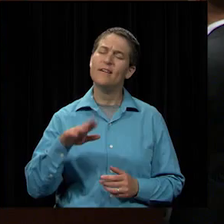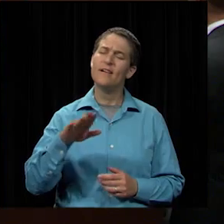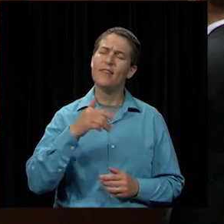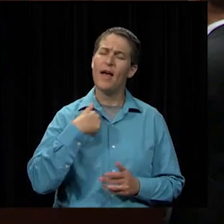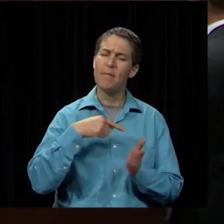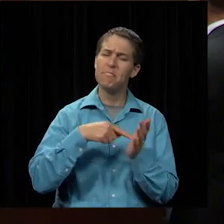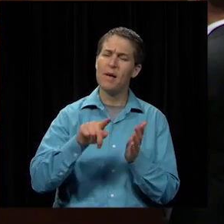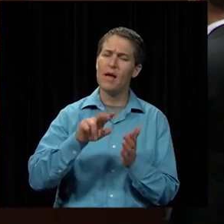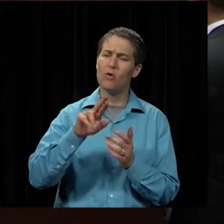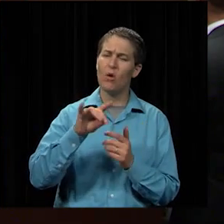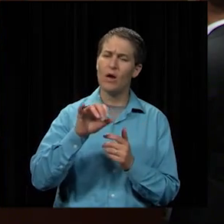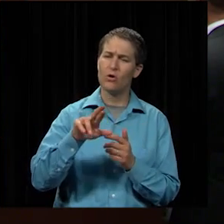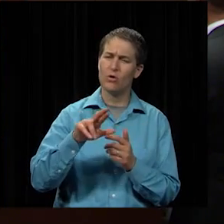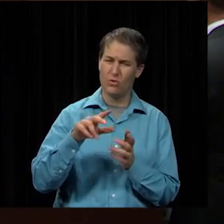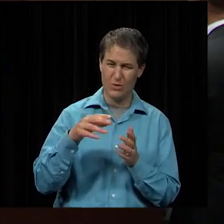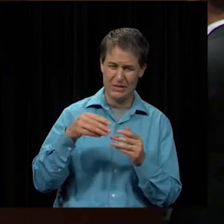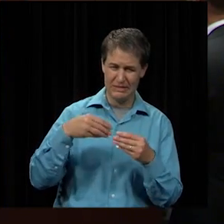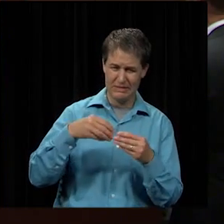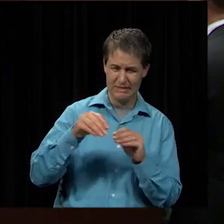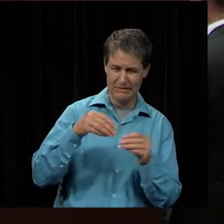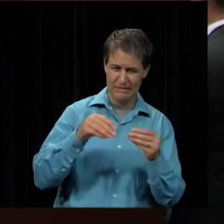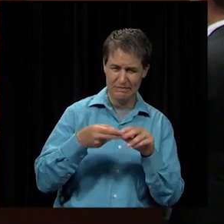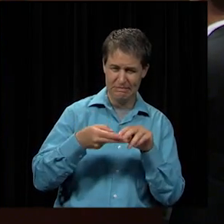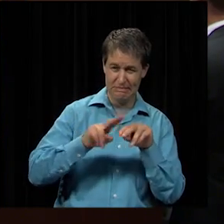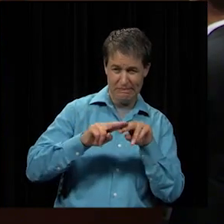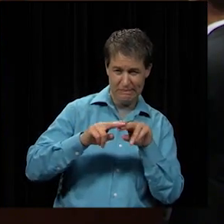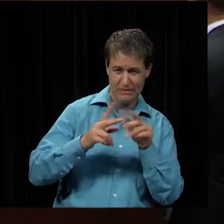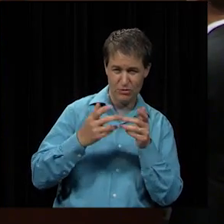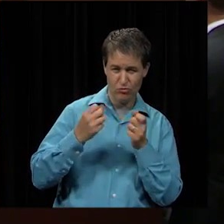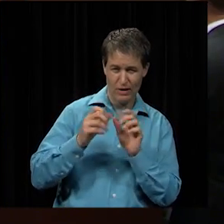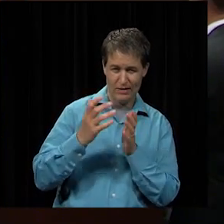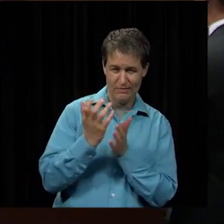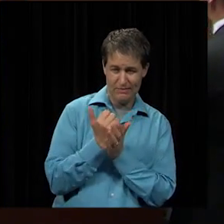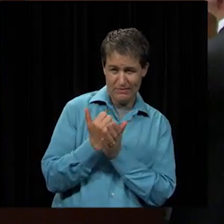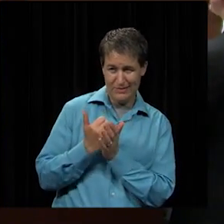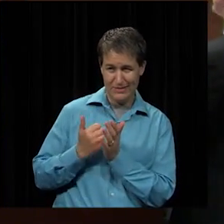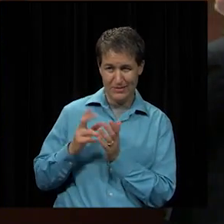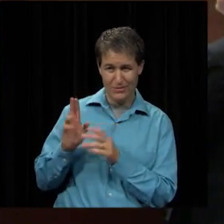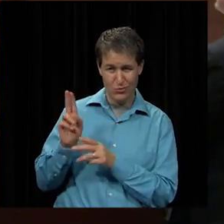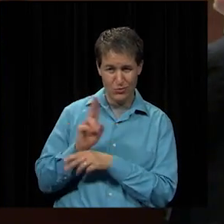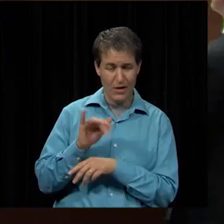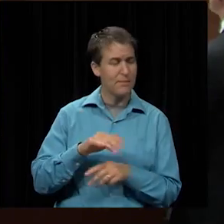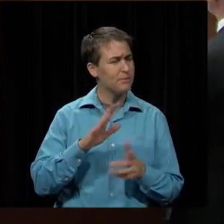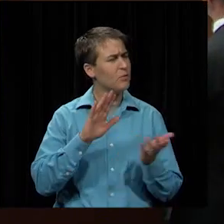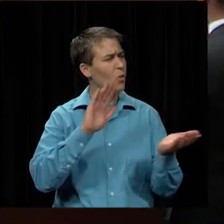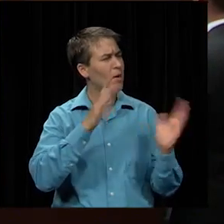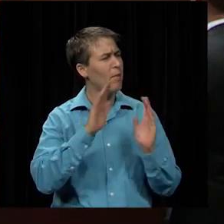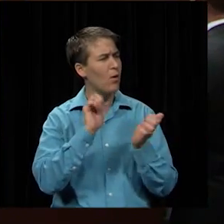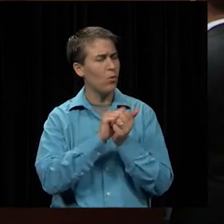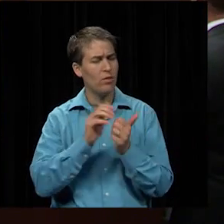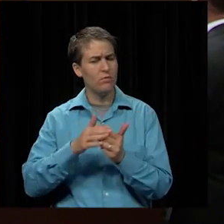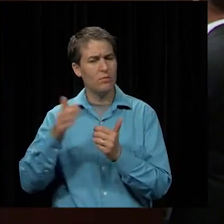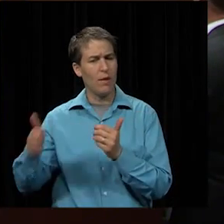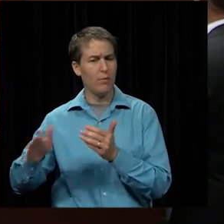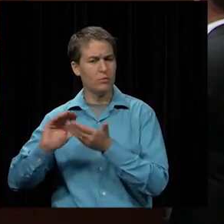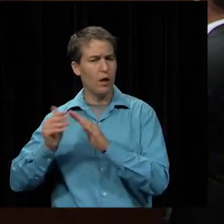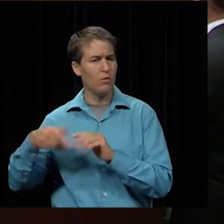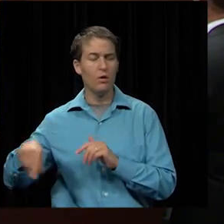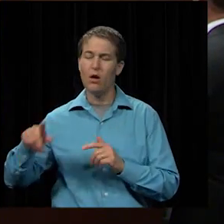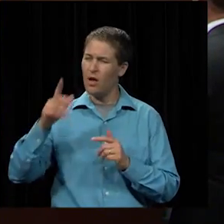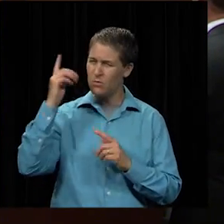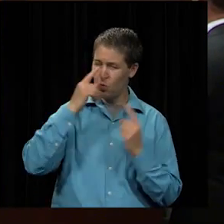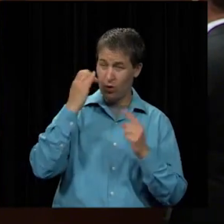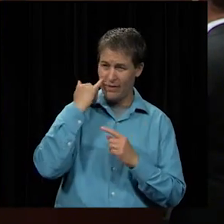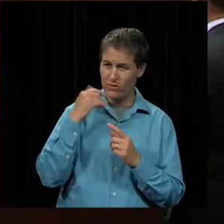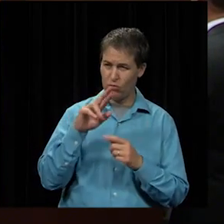rider fee to try to maximize we have done that at some point we compared to neighbors well i'm just i'm just wondering if there's a rate at which parents